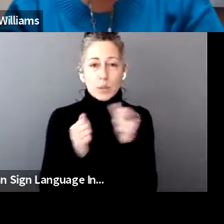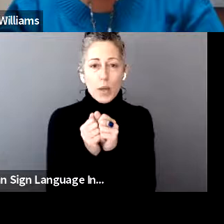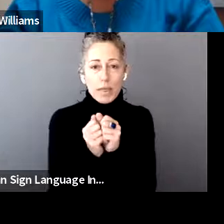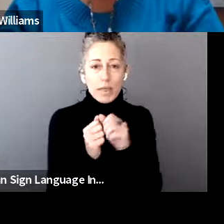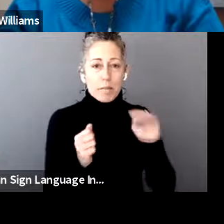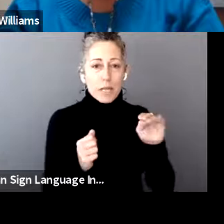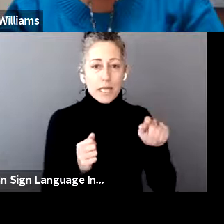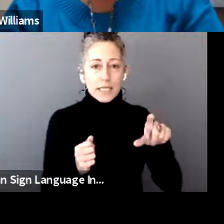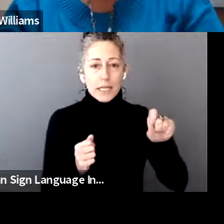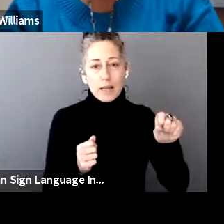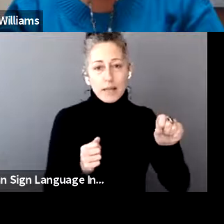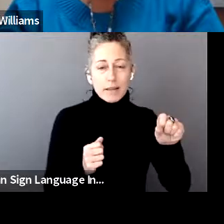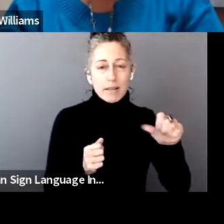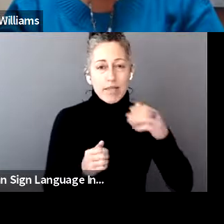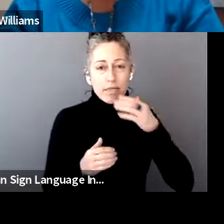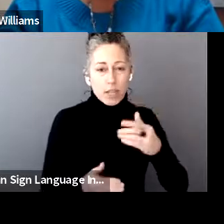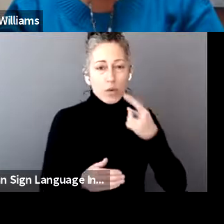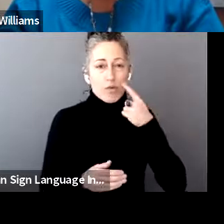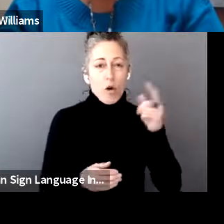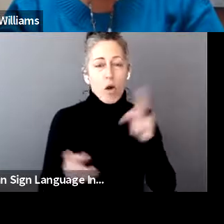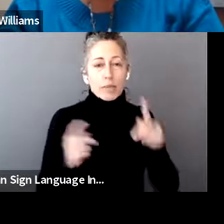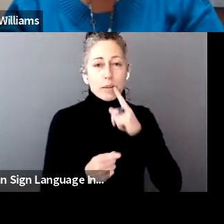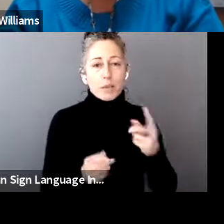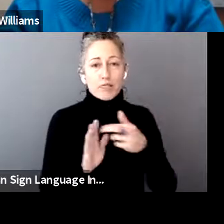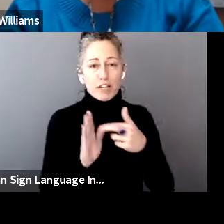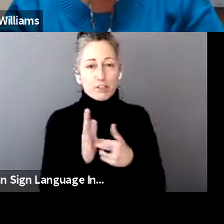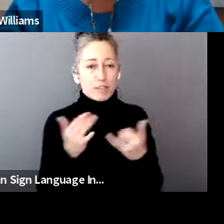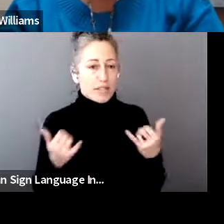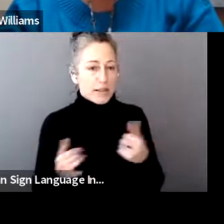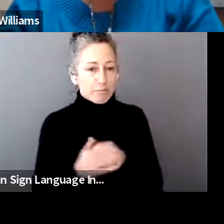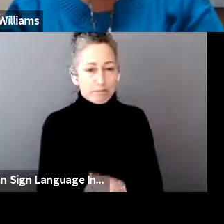yous coming in from the attendees today. Really, really good information.